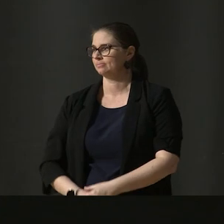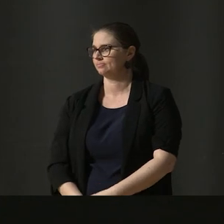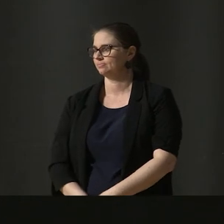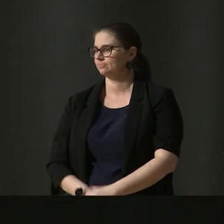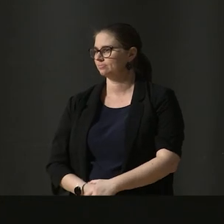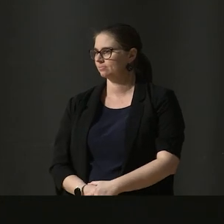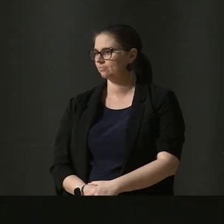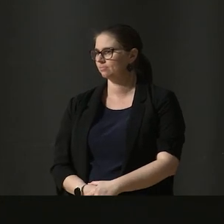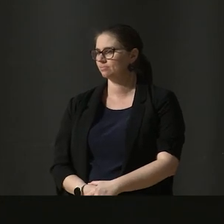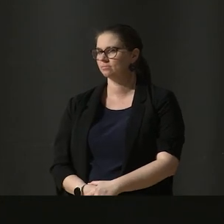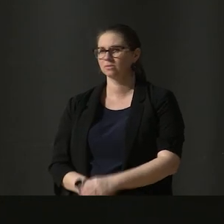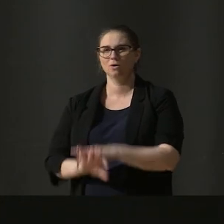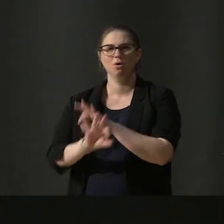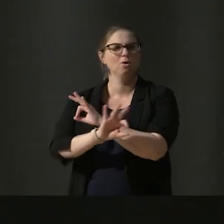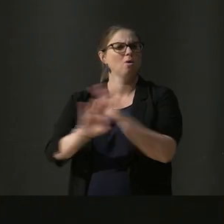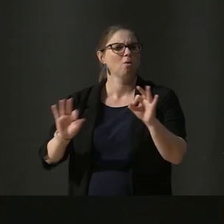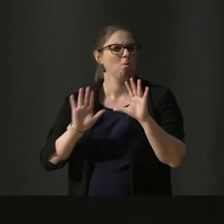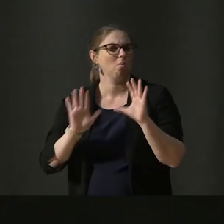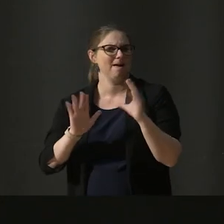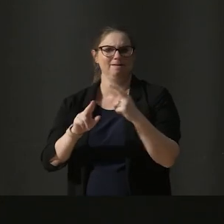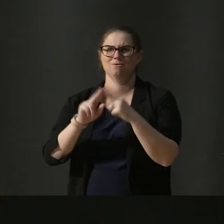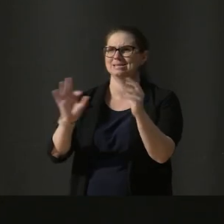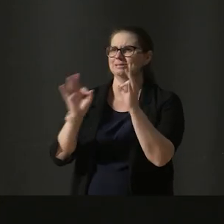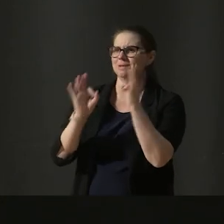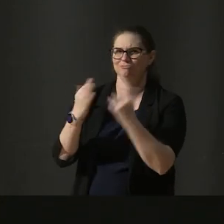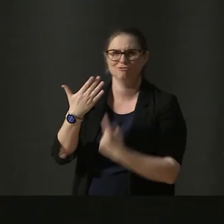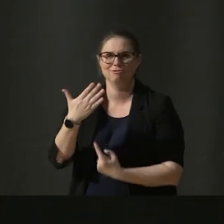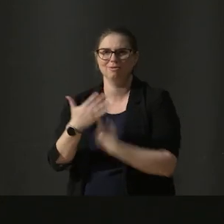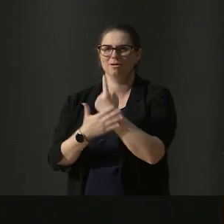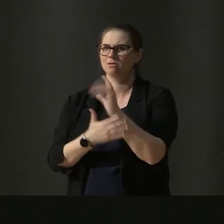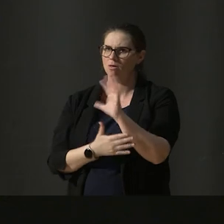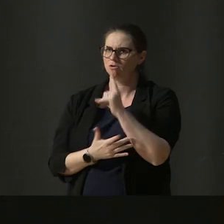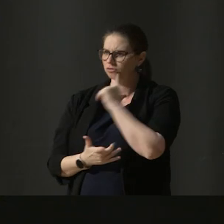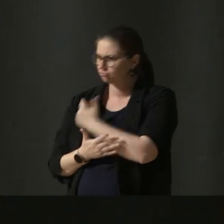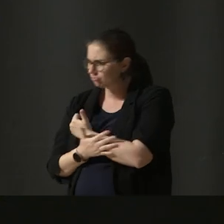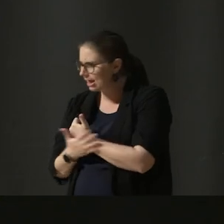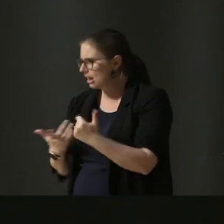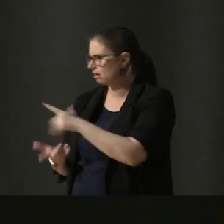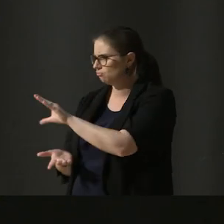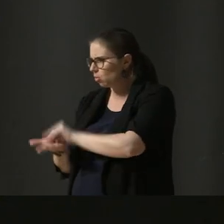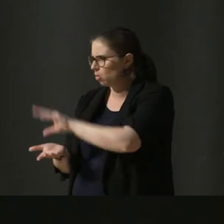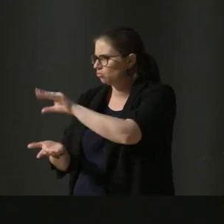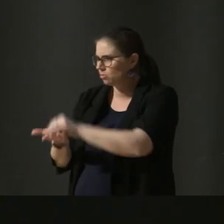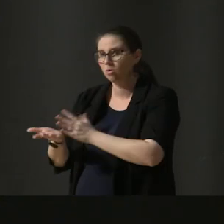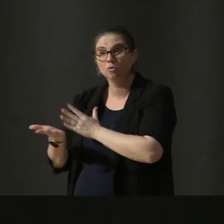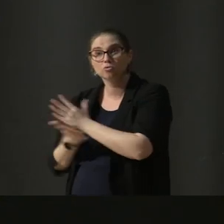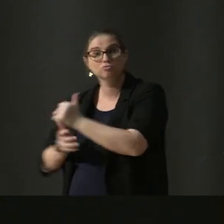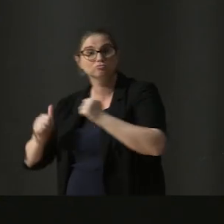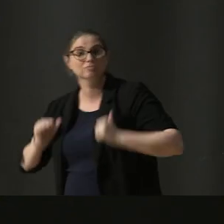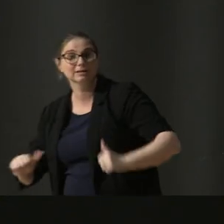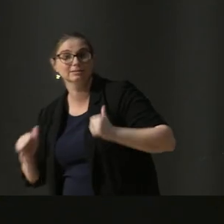And don't wait for a special occasion to press record. Do it regularly. Record in lessons, record during practice,